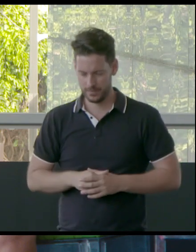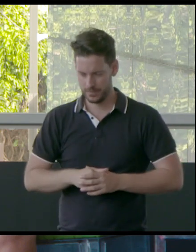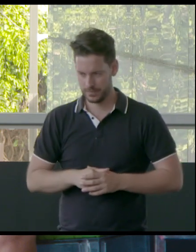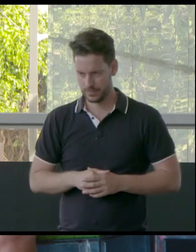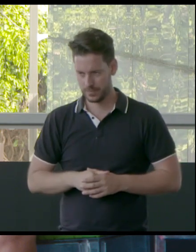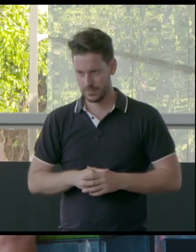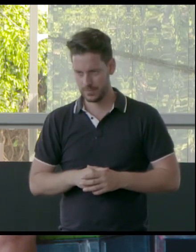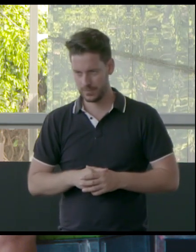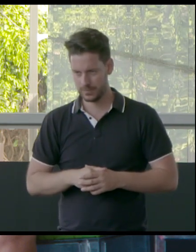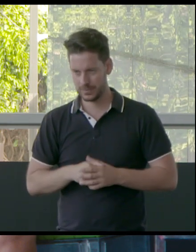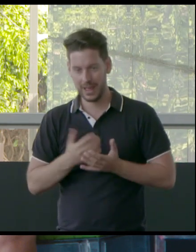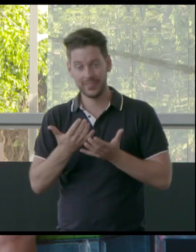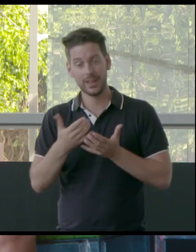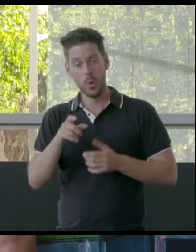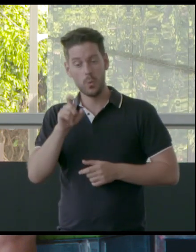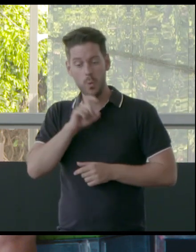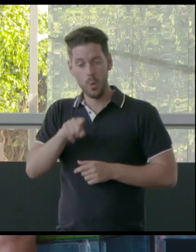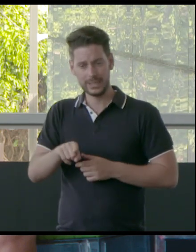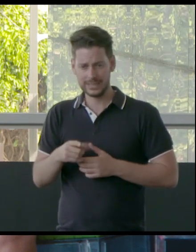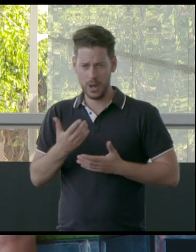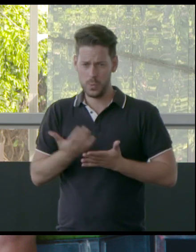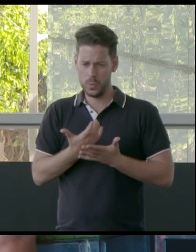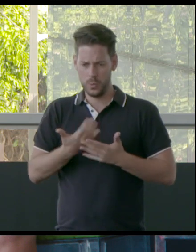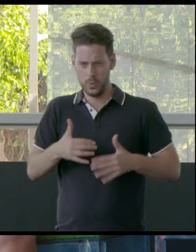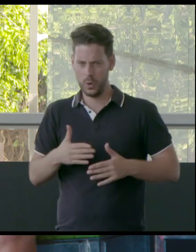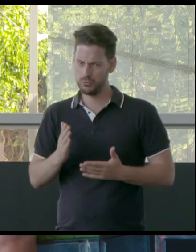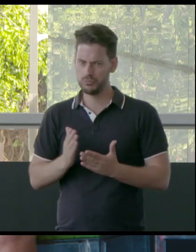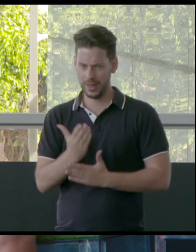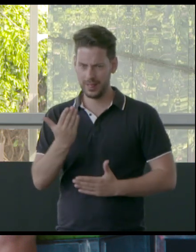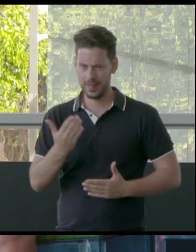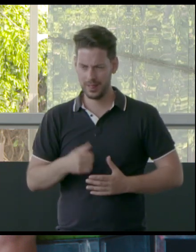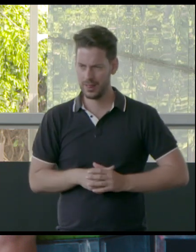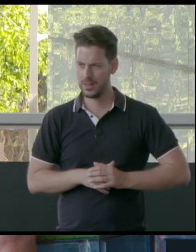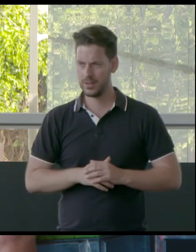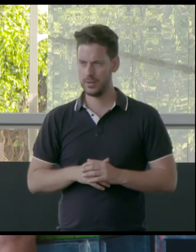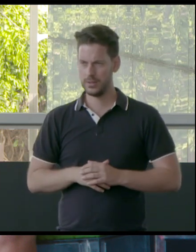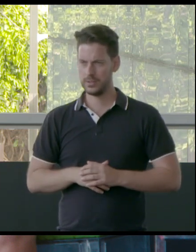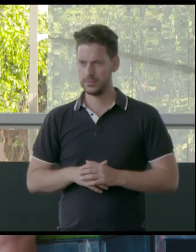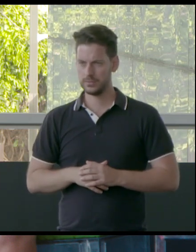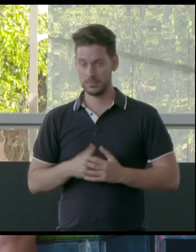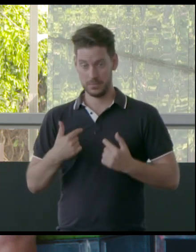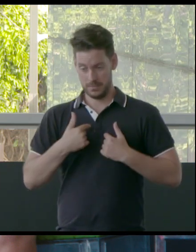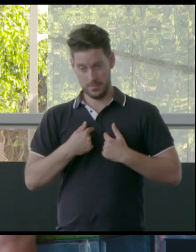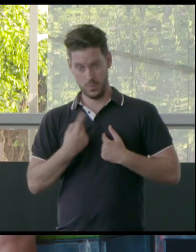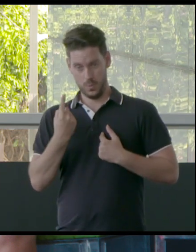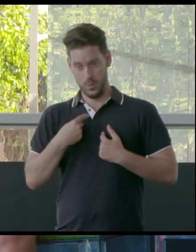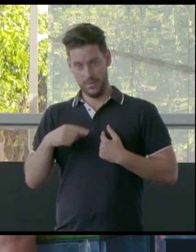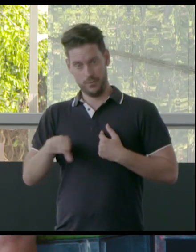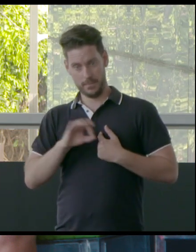sacredness of water is very real, not just from where I am,